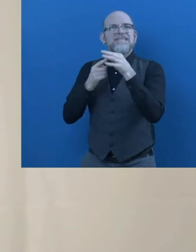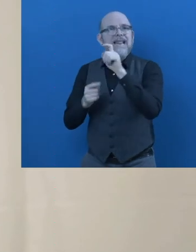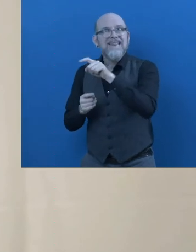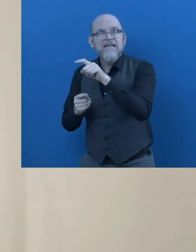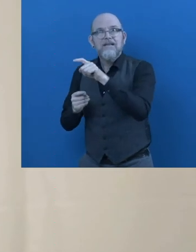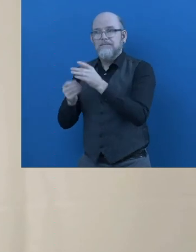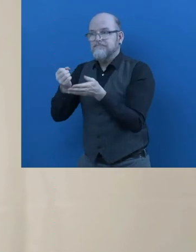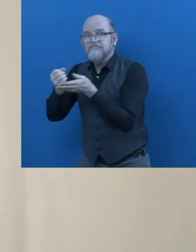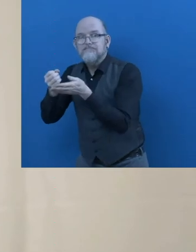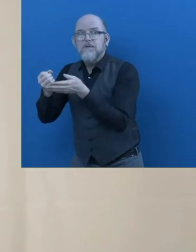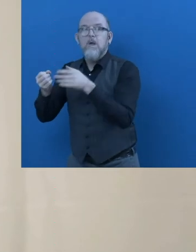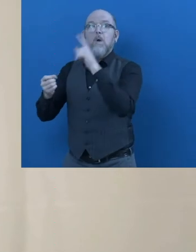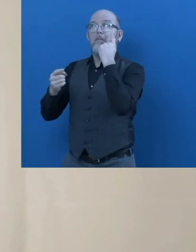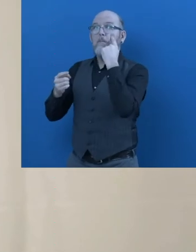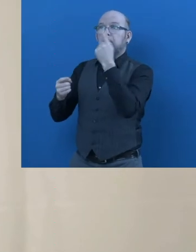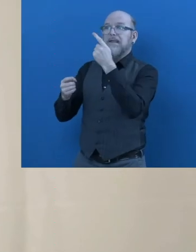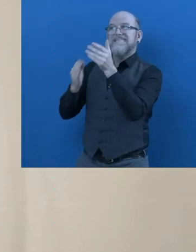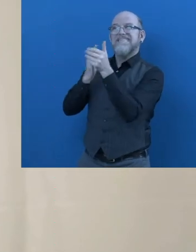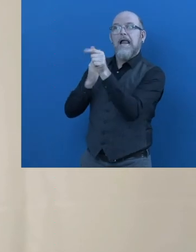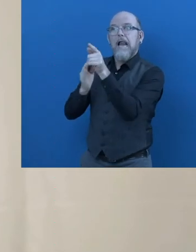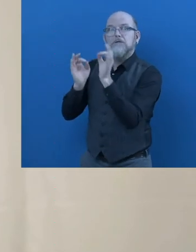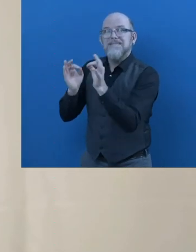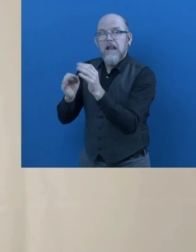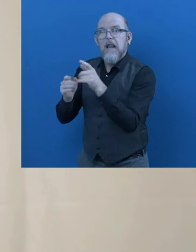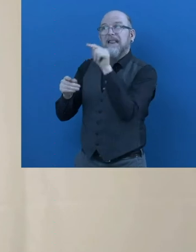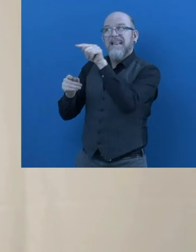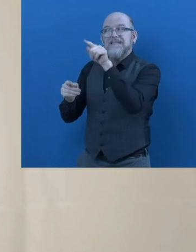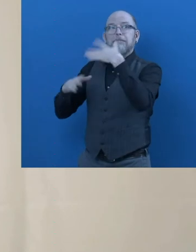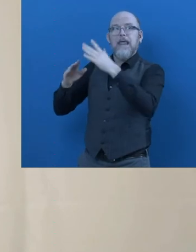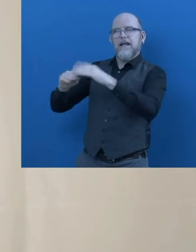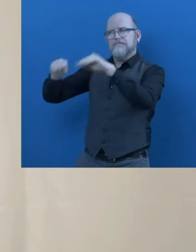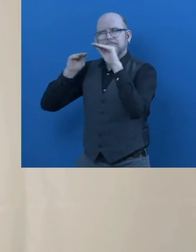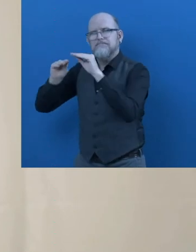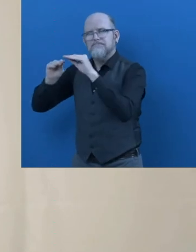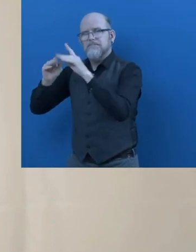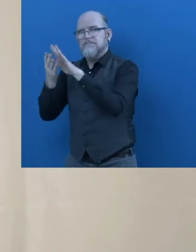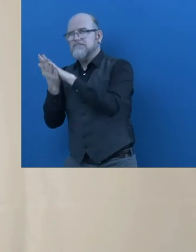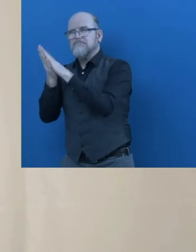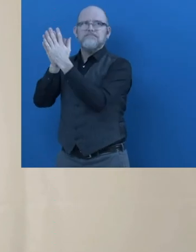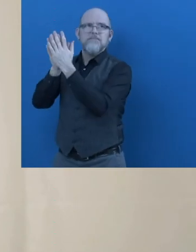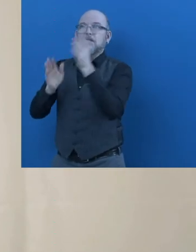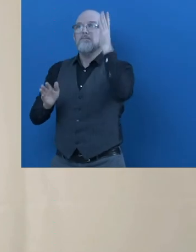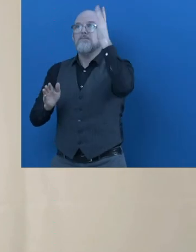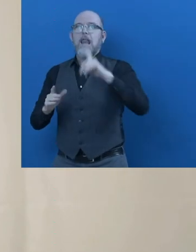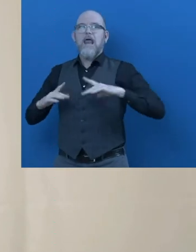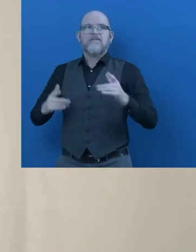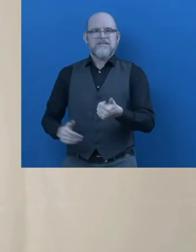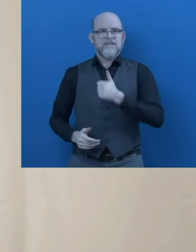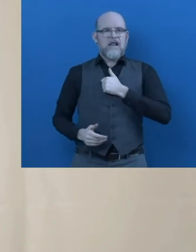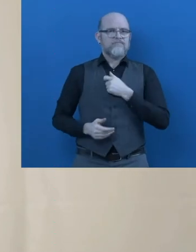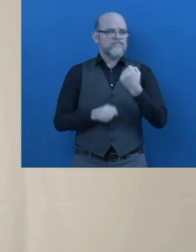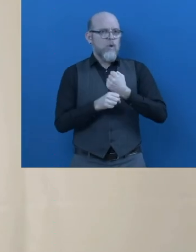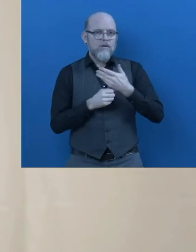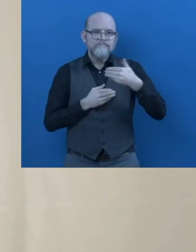vocationally trained and empowered to be able to do a particular skill and then translate that skill